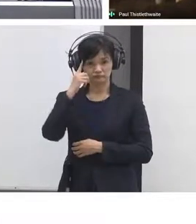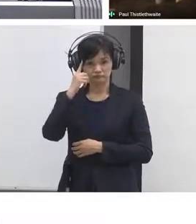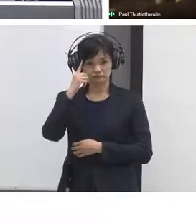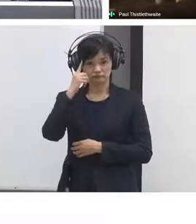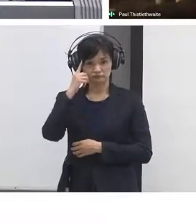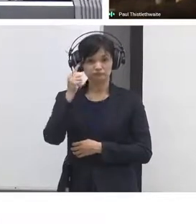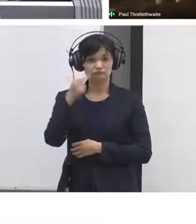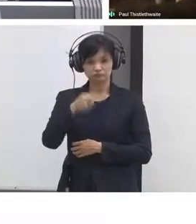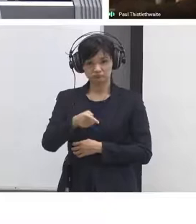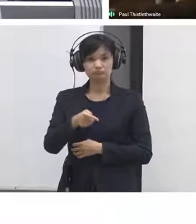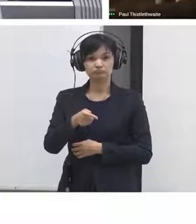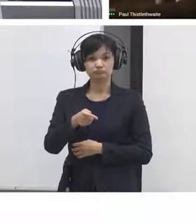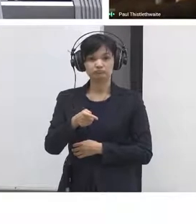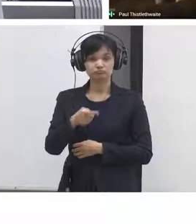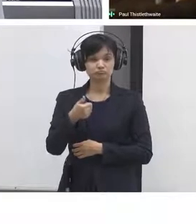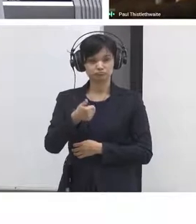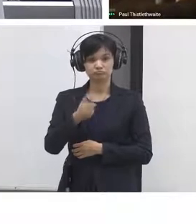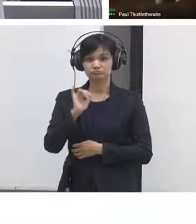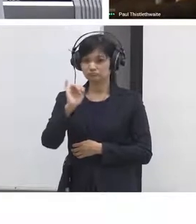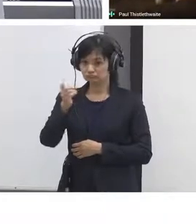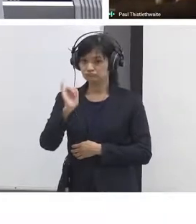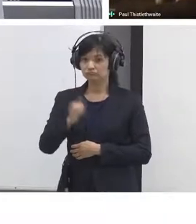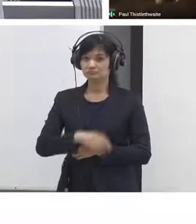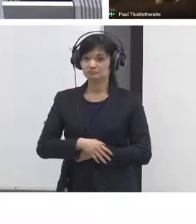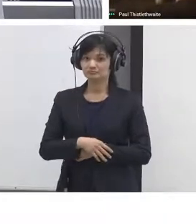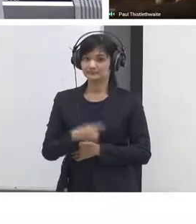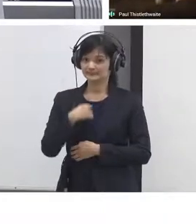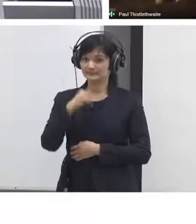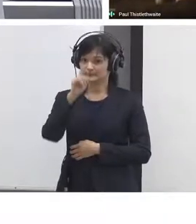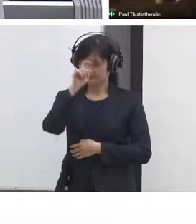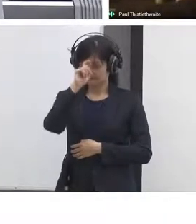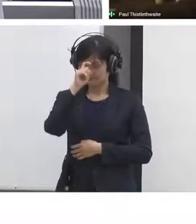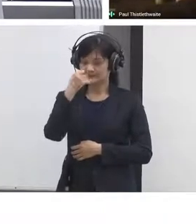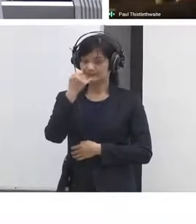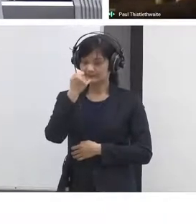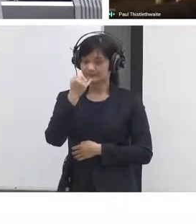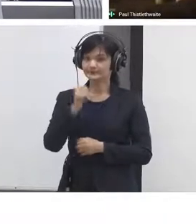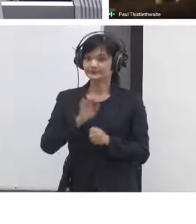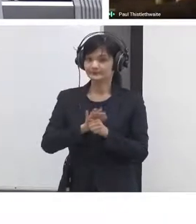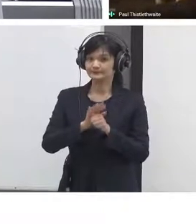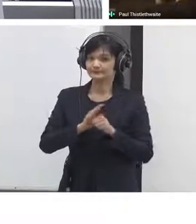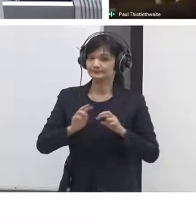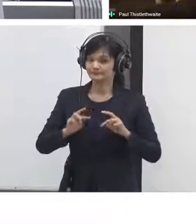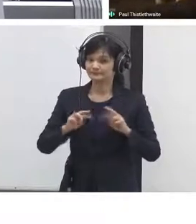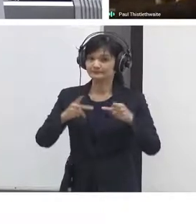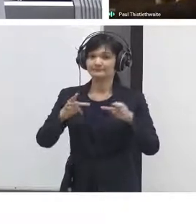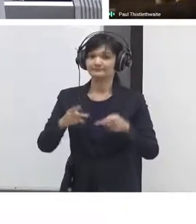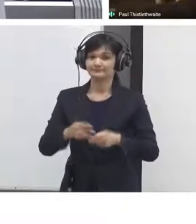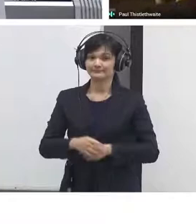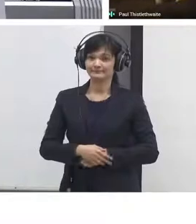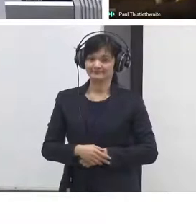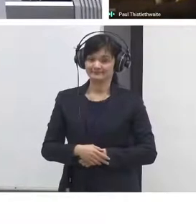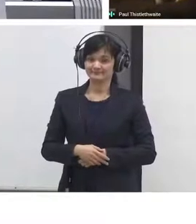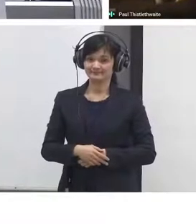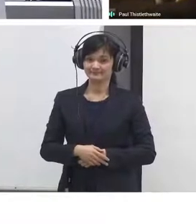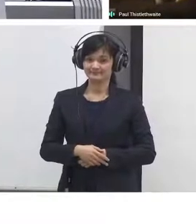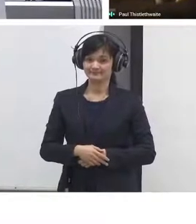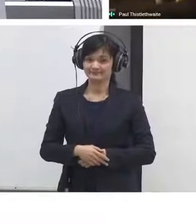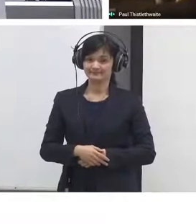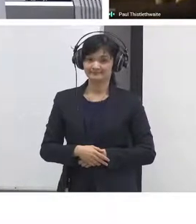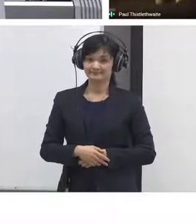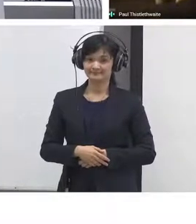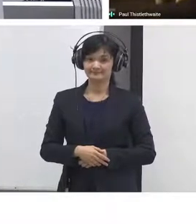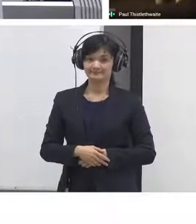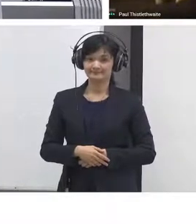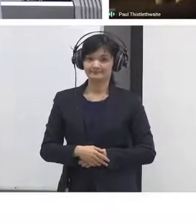to change the format of that because we were running regular weekly workshops and the numbers were going down so there's something not working about that